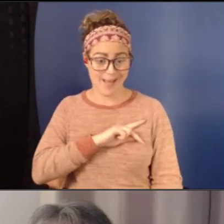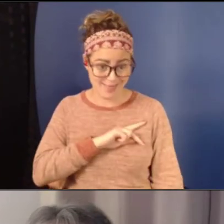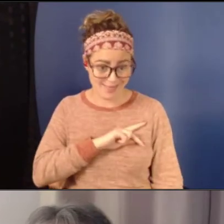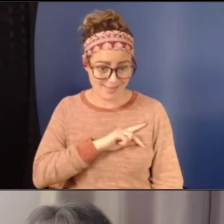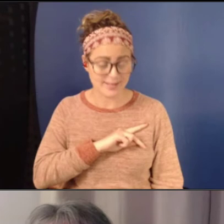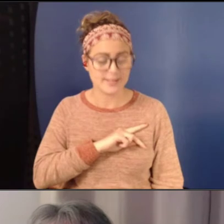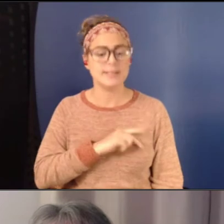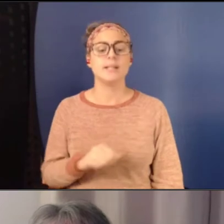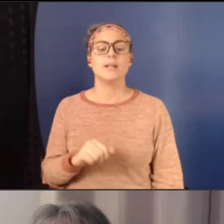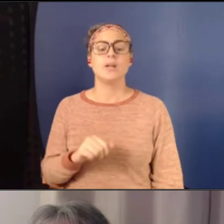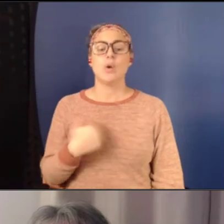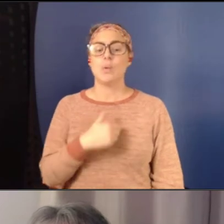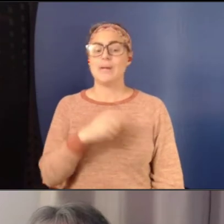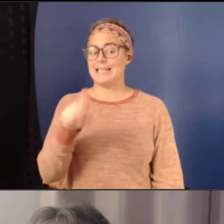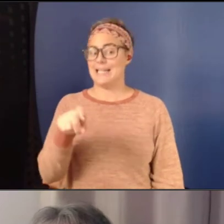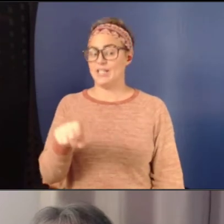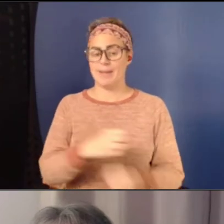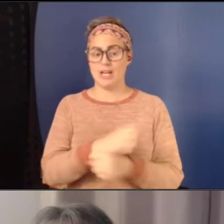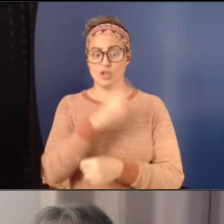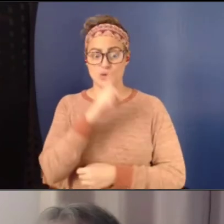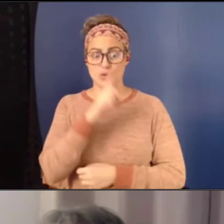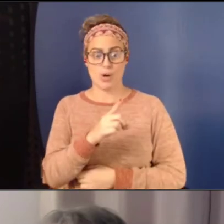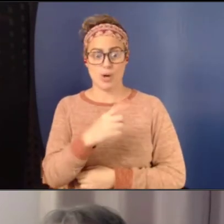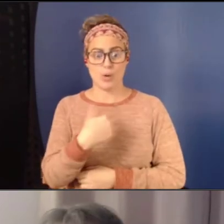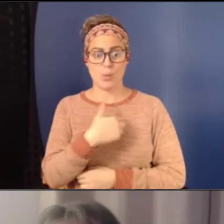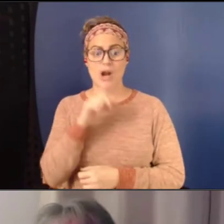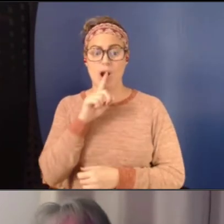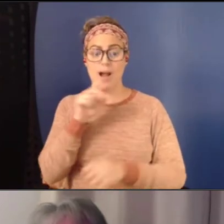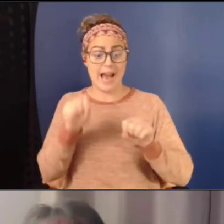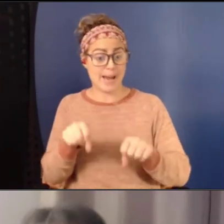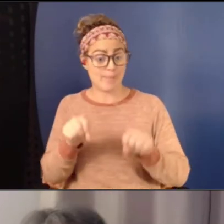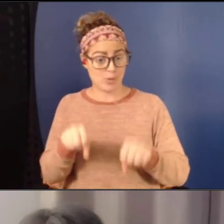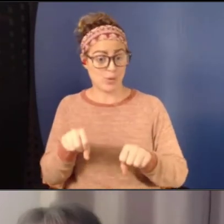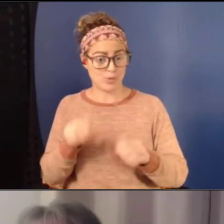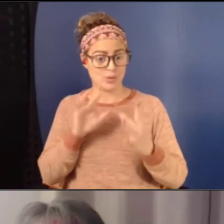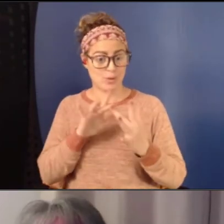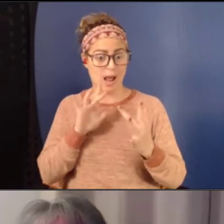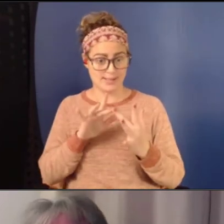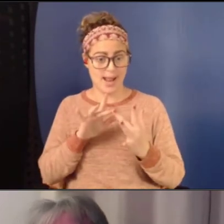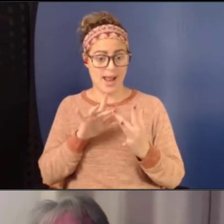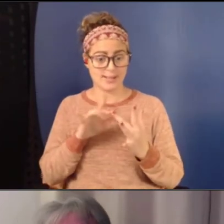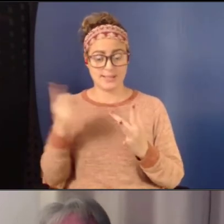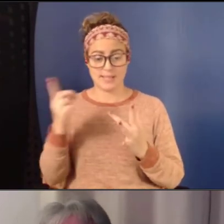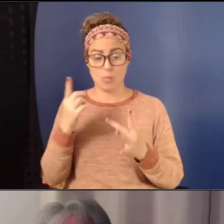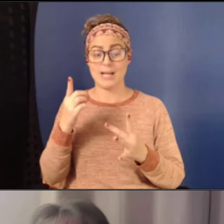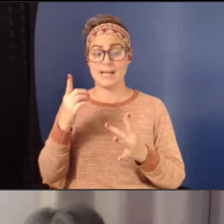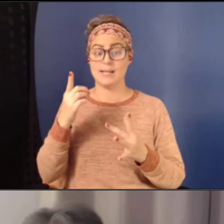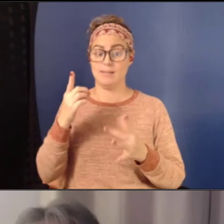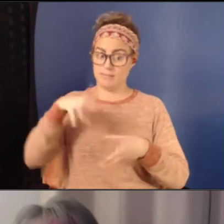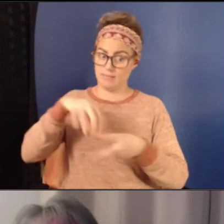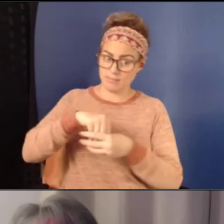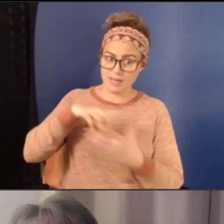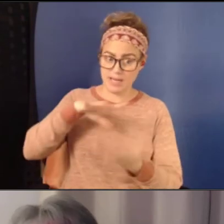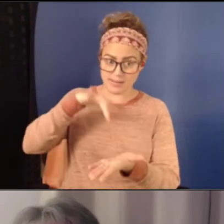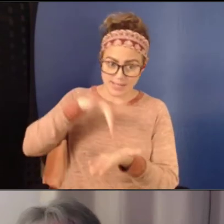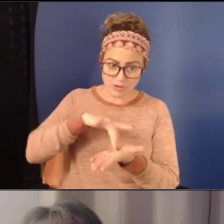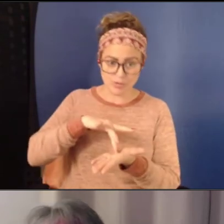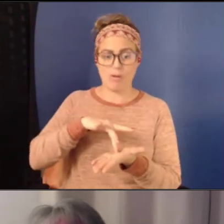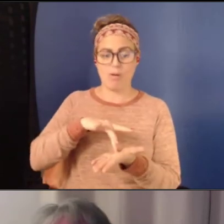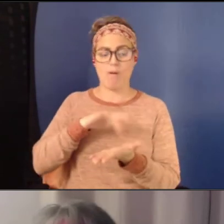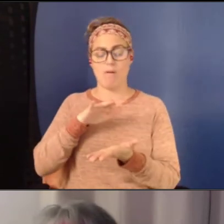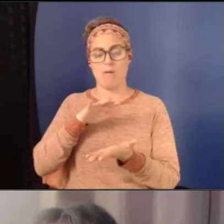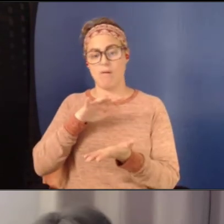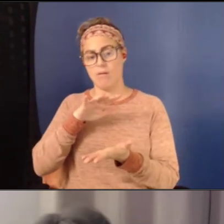We need to be able to contact someone in the central office and explain the situation.